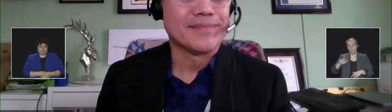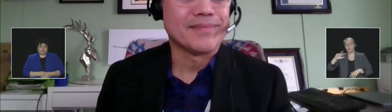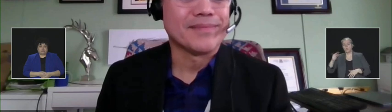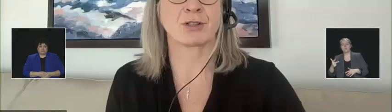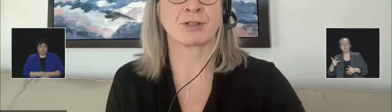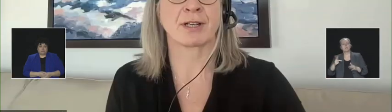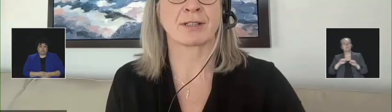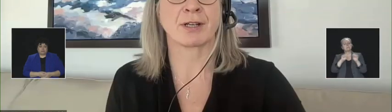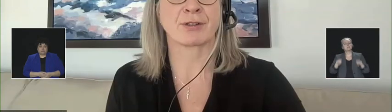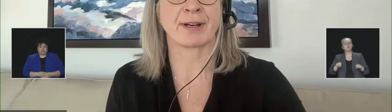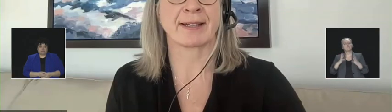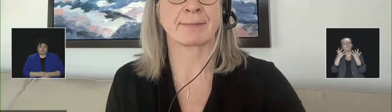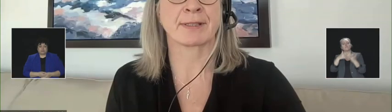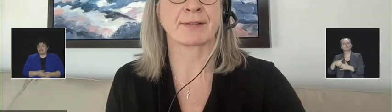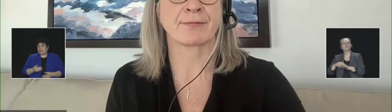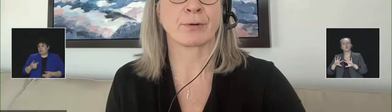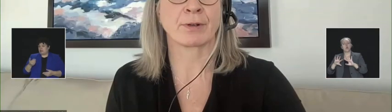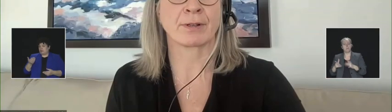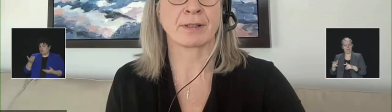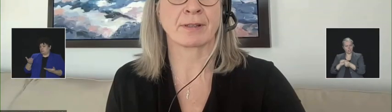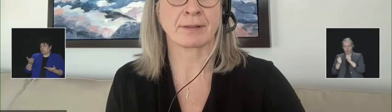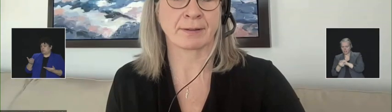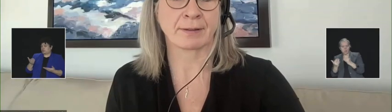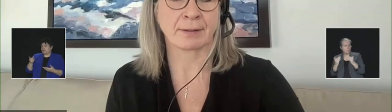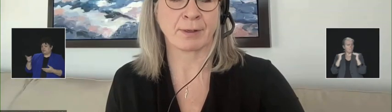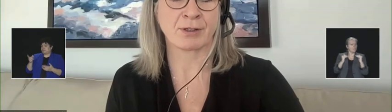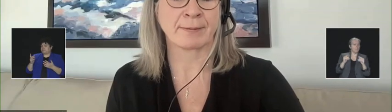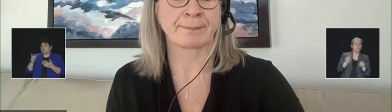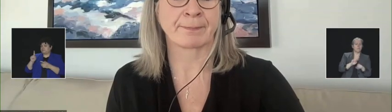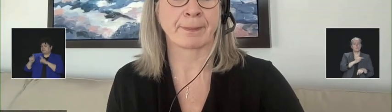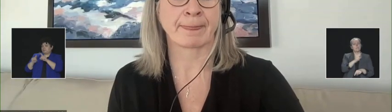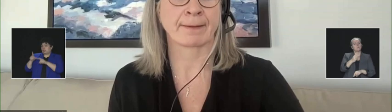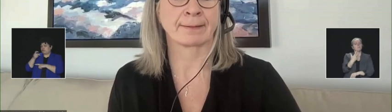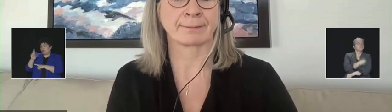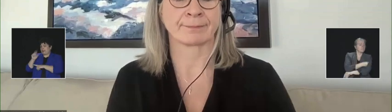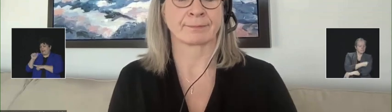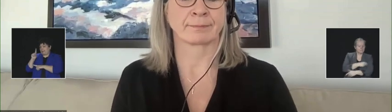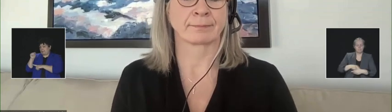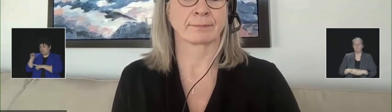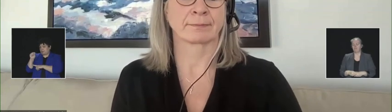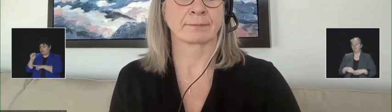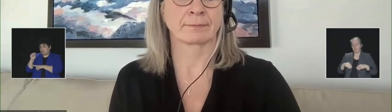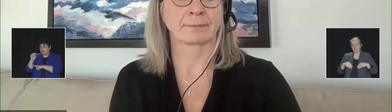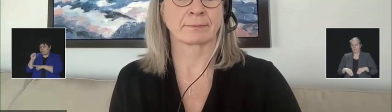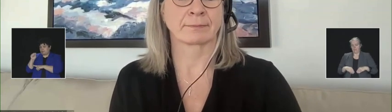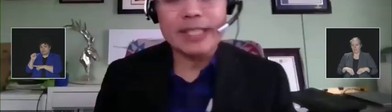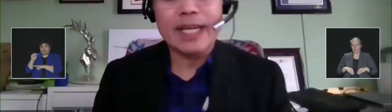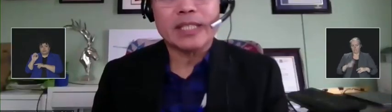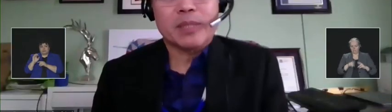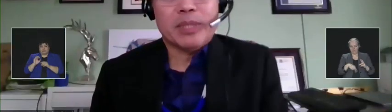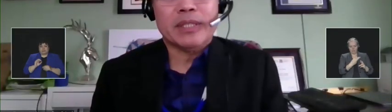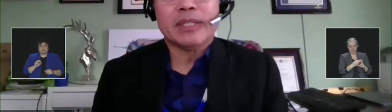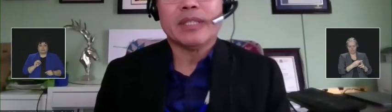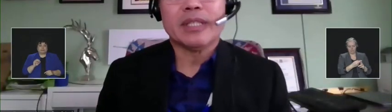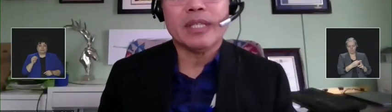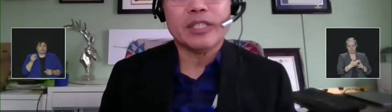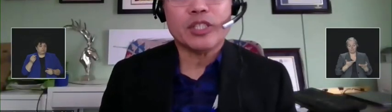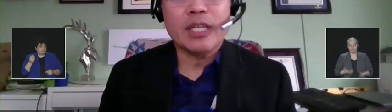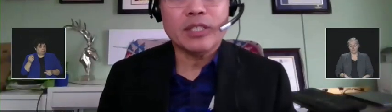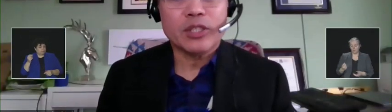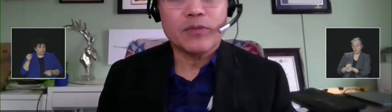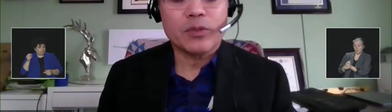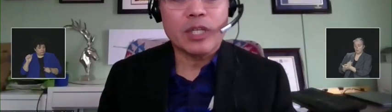Maybe I can turn to Dr. Adams for the question. Well, it certainly has been